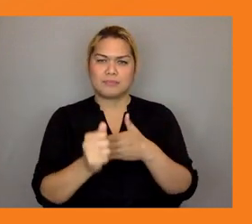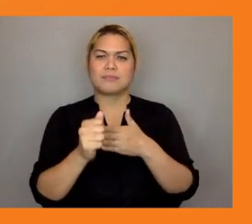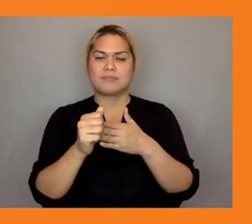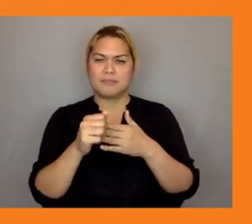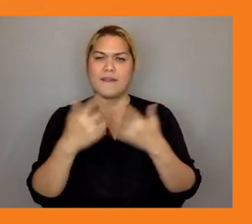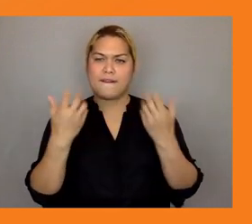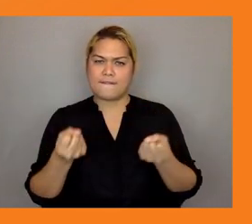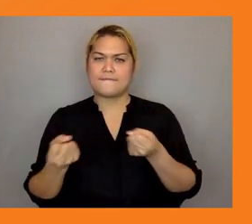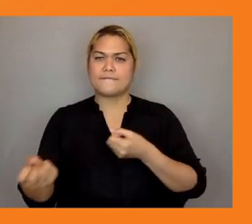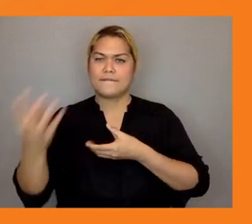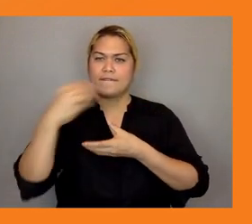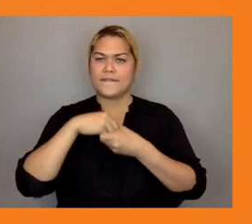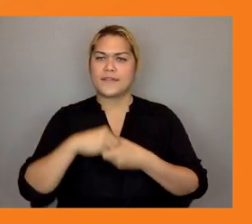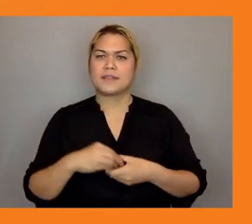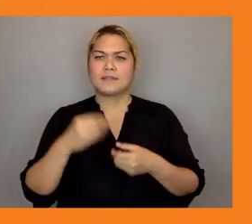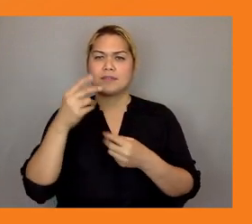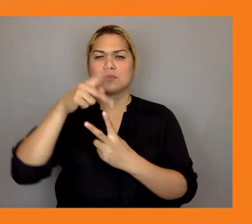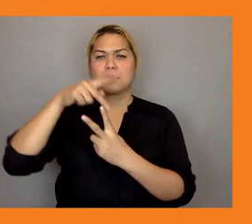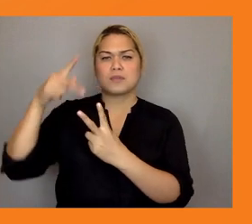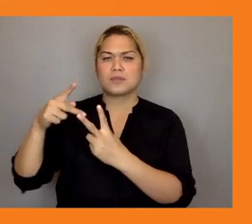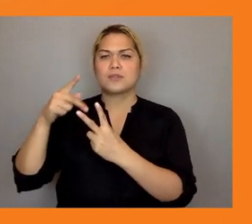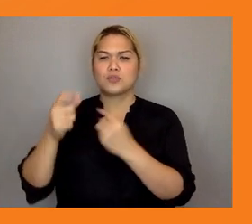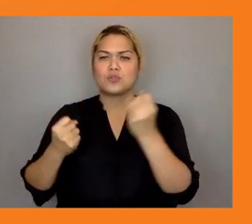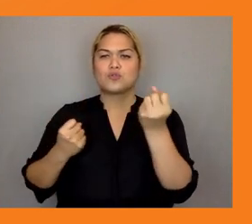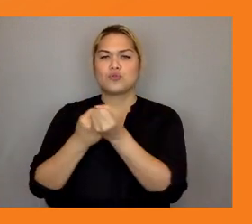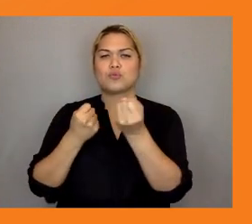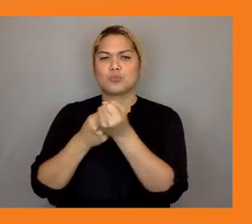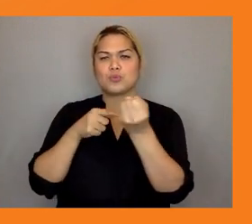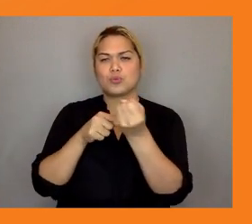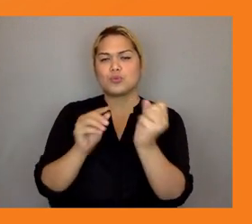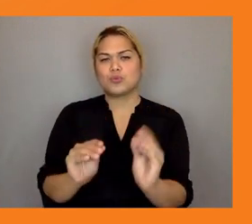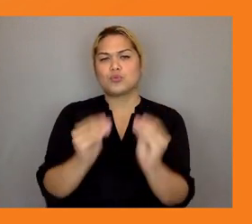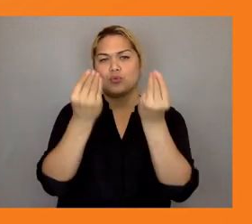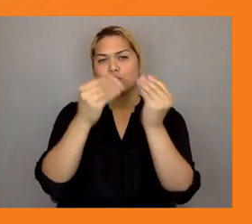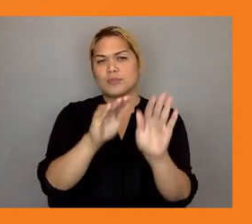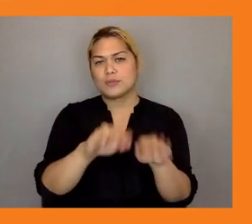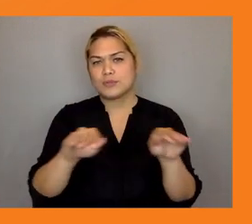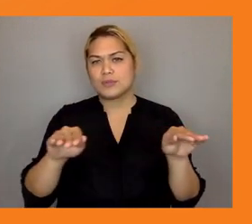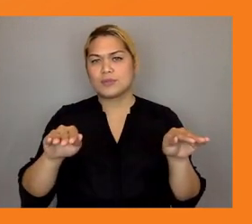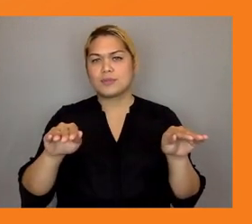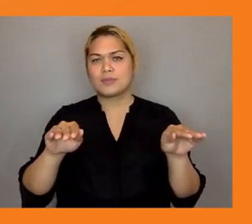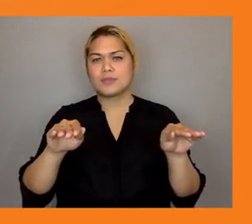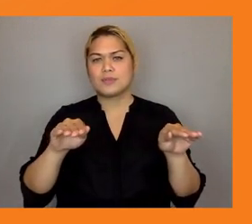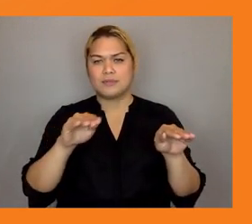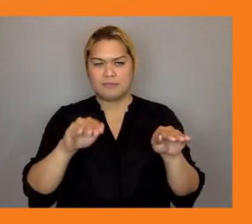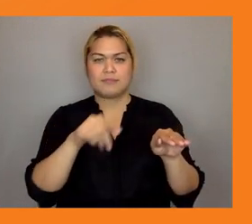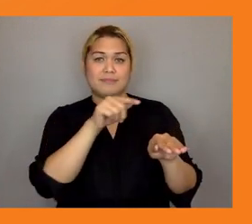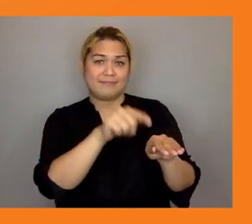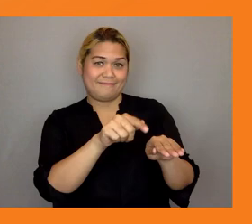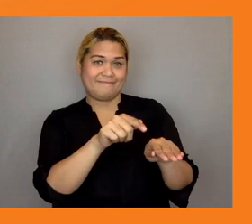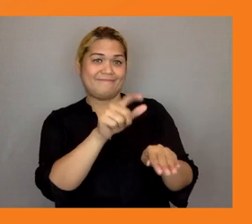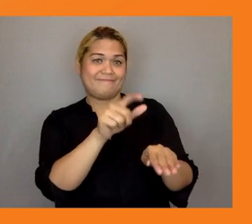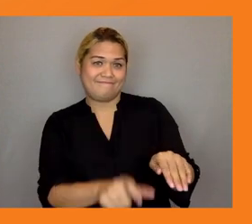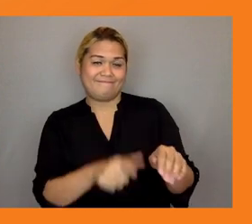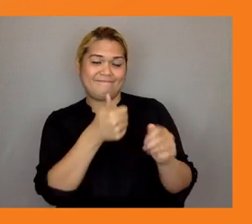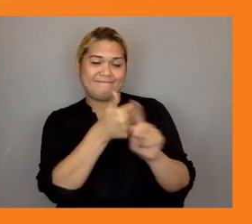young people to learn how they can locally lead in their community context to help accelerate the transition to greener